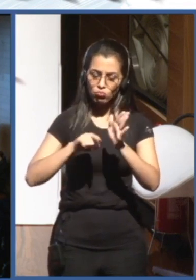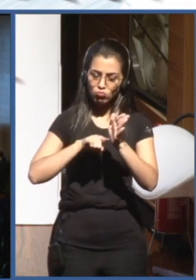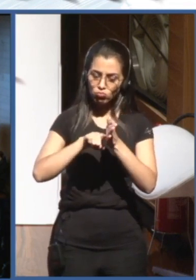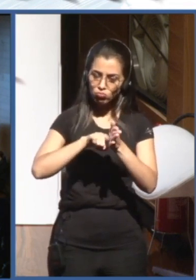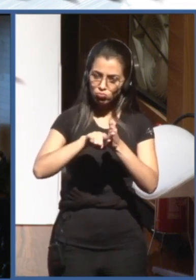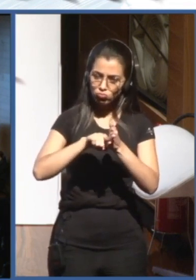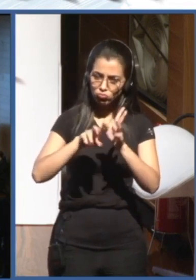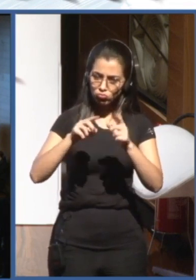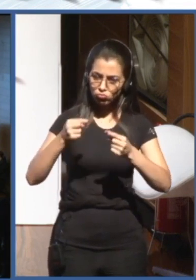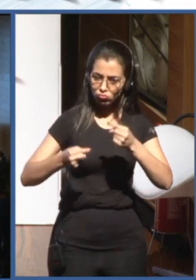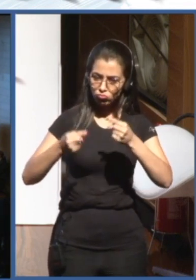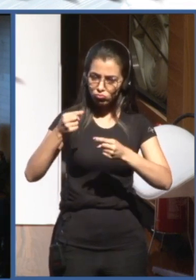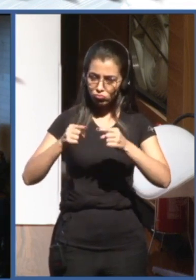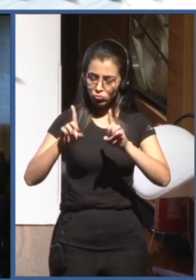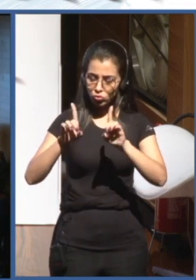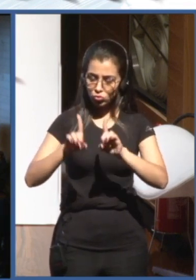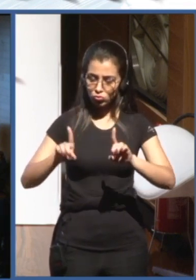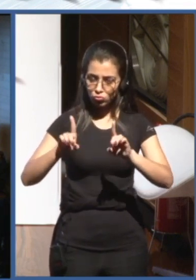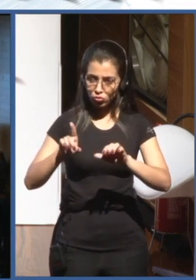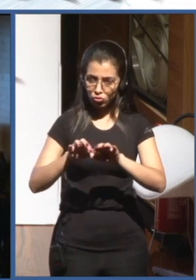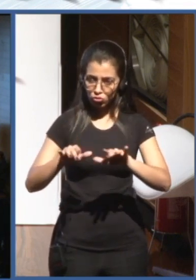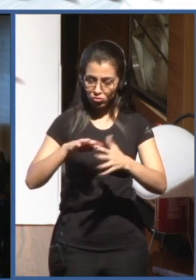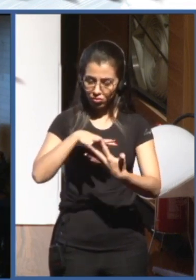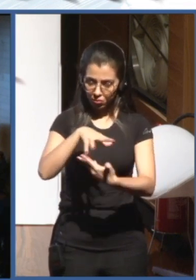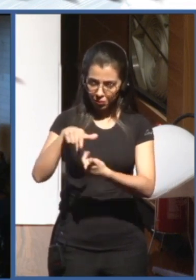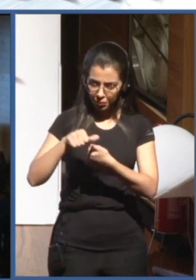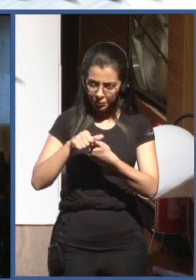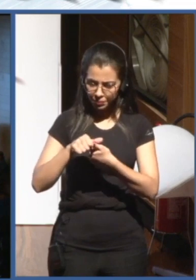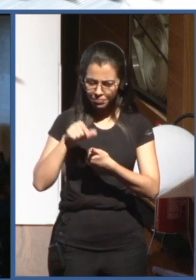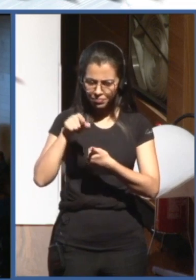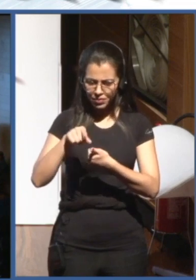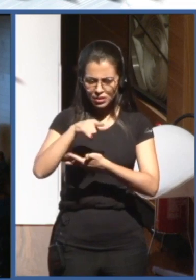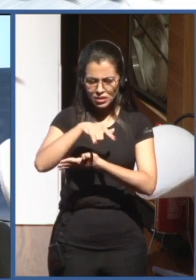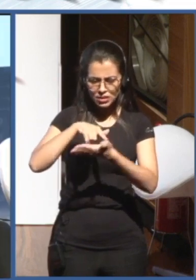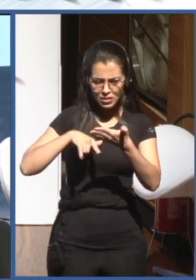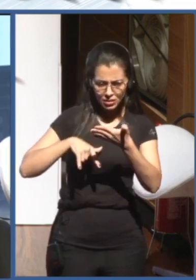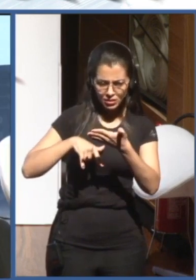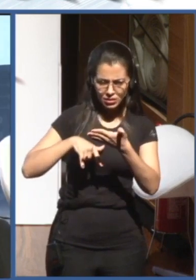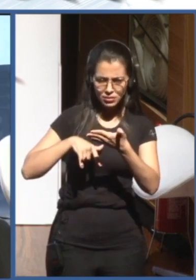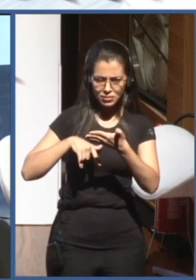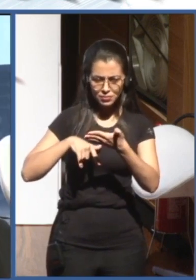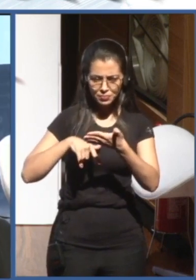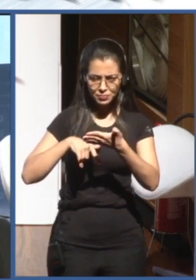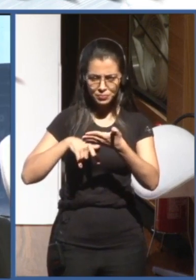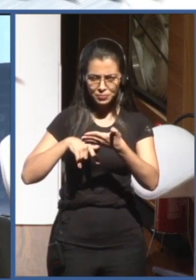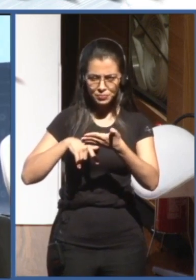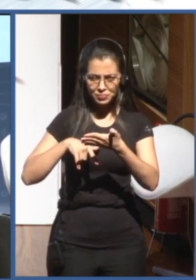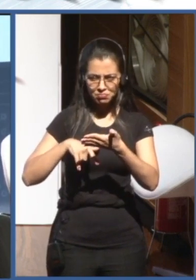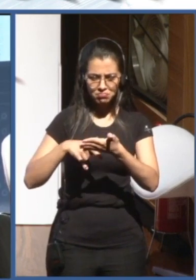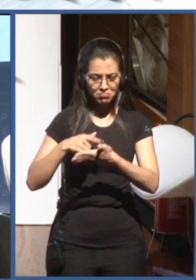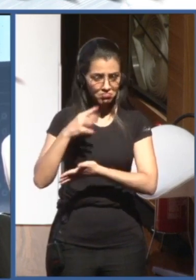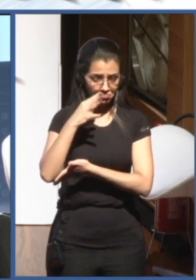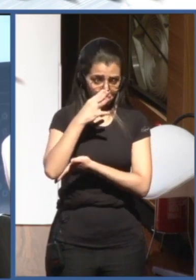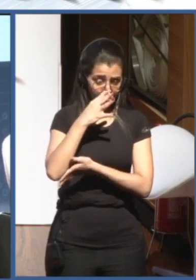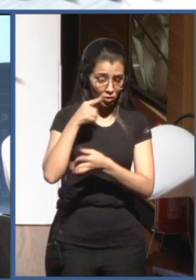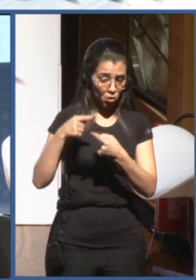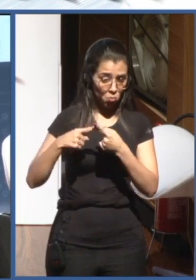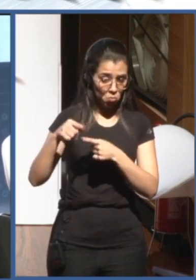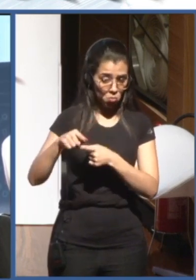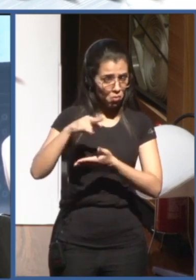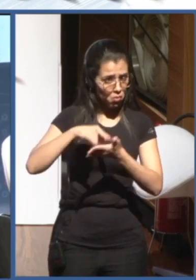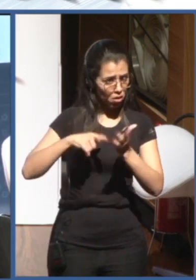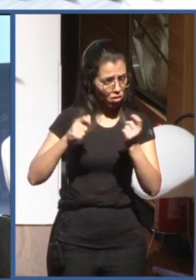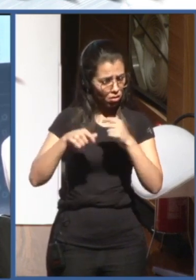This report was, I really appreciate it a lot, this report. And I think that this could be also guided us, especially the